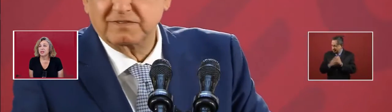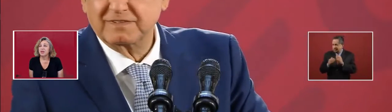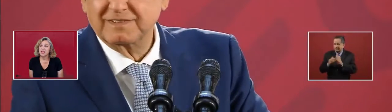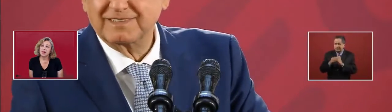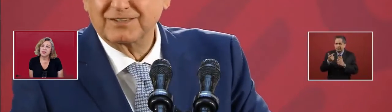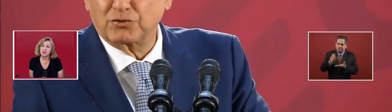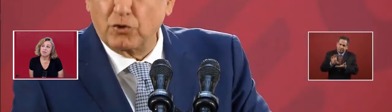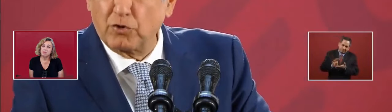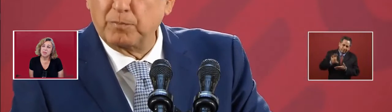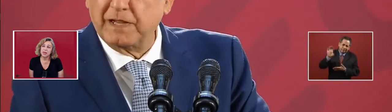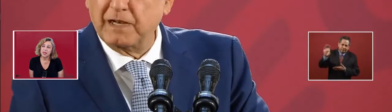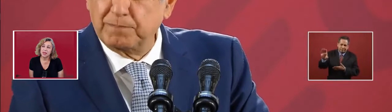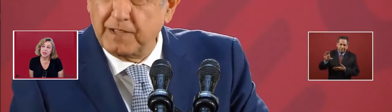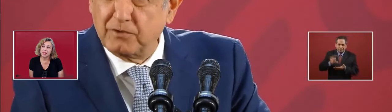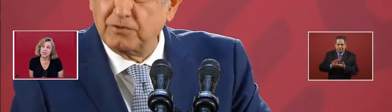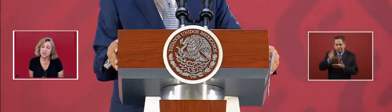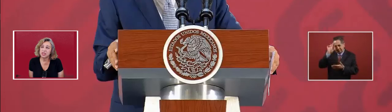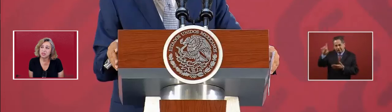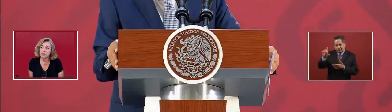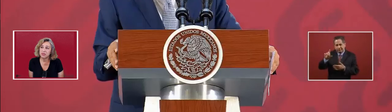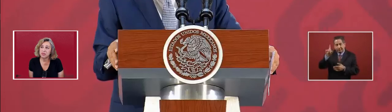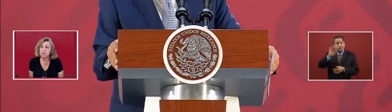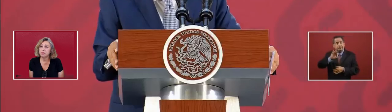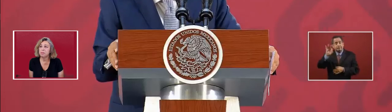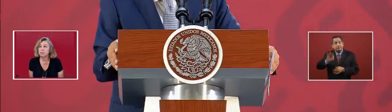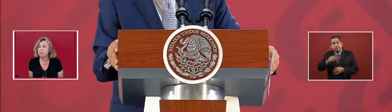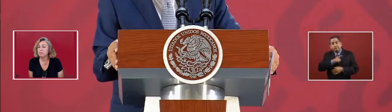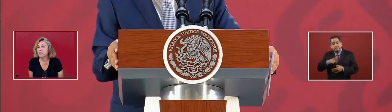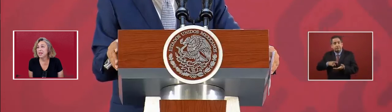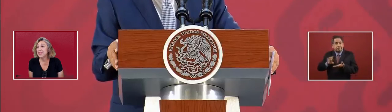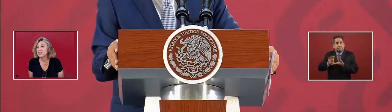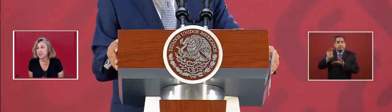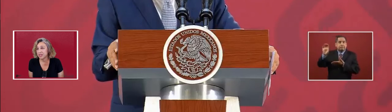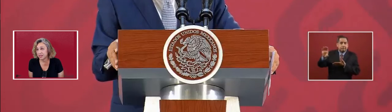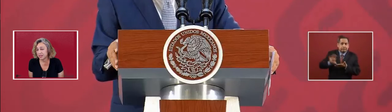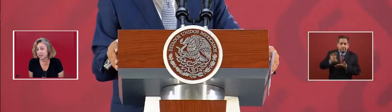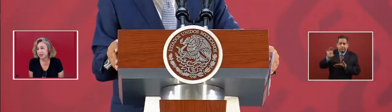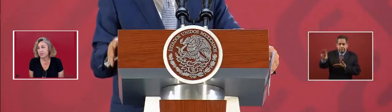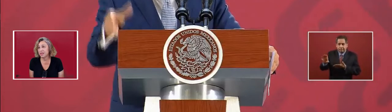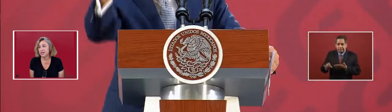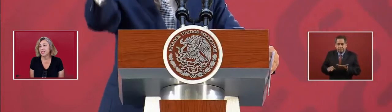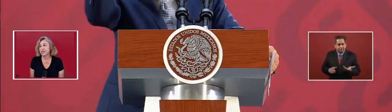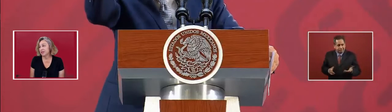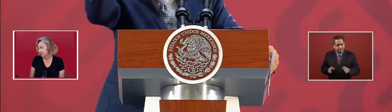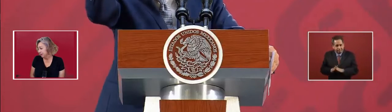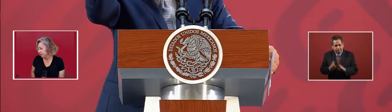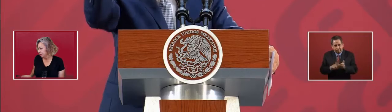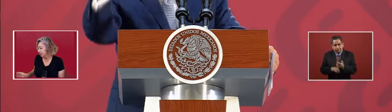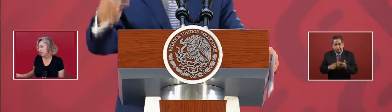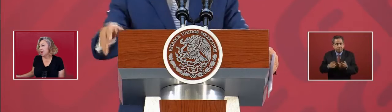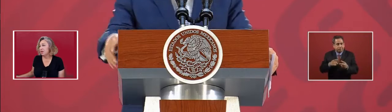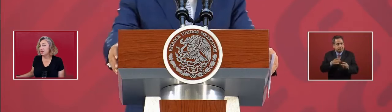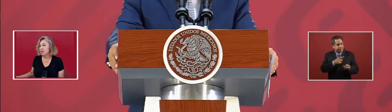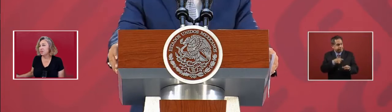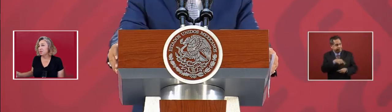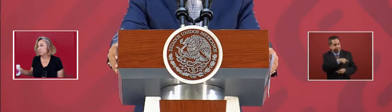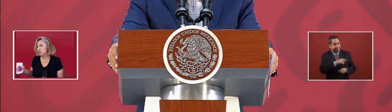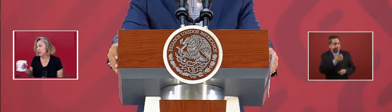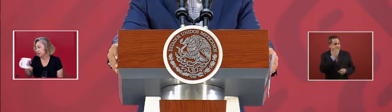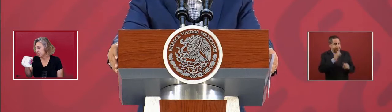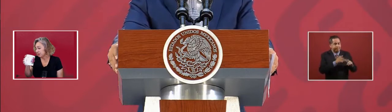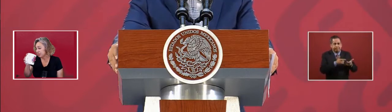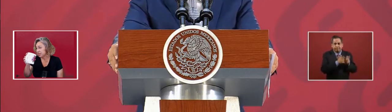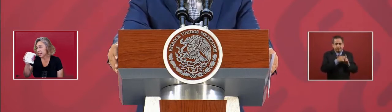700 million just for the interest on the debt. How can you